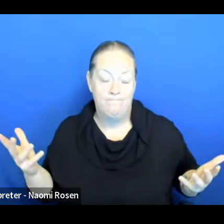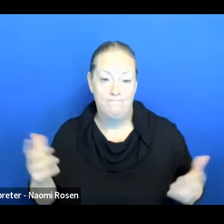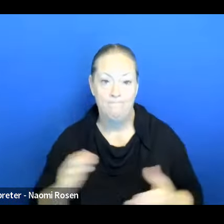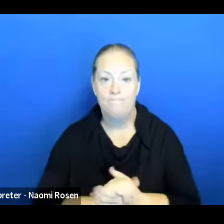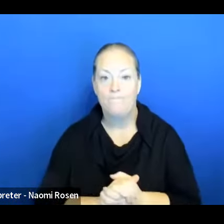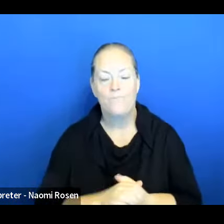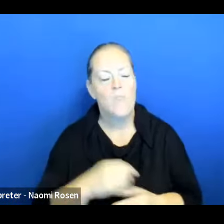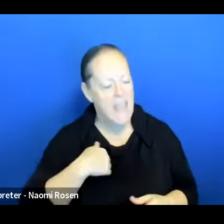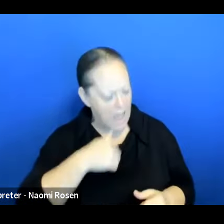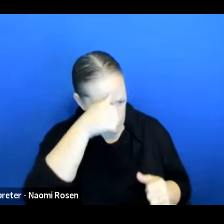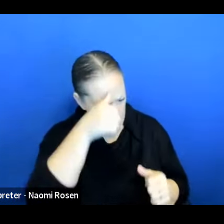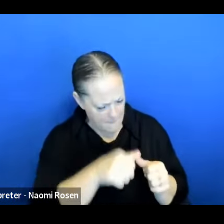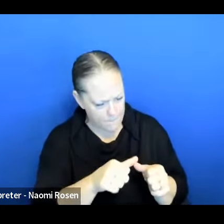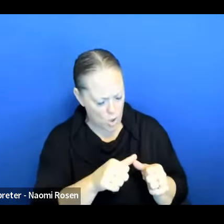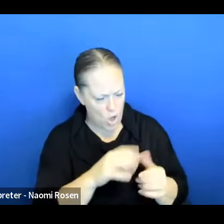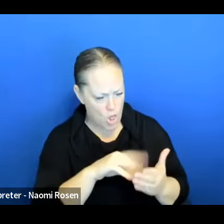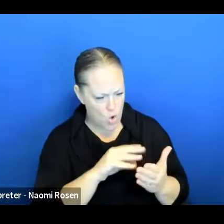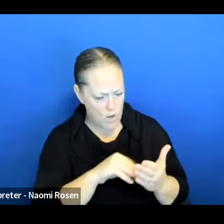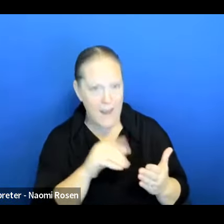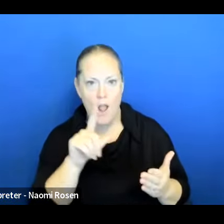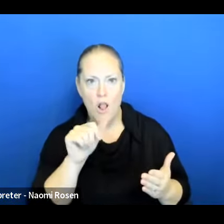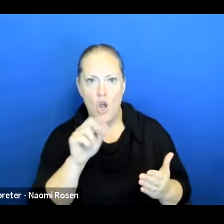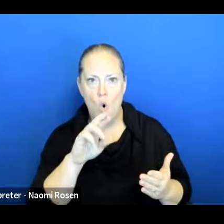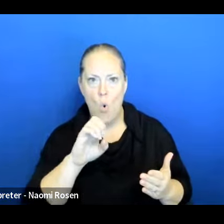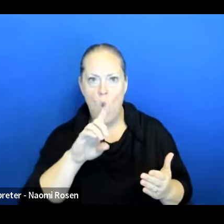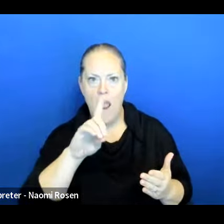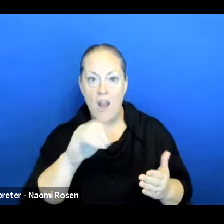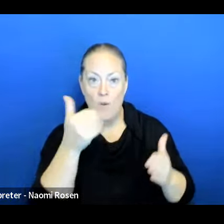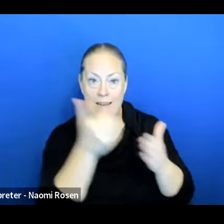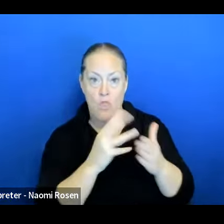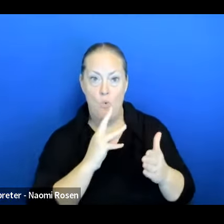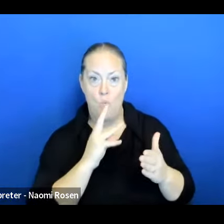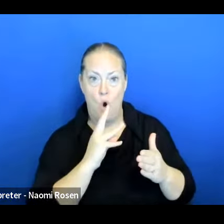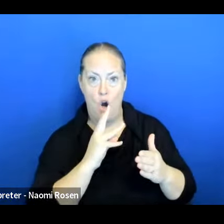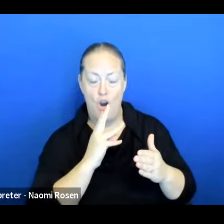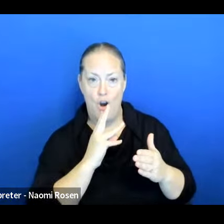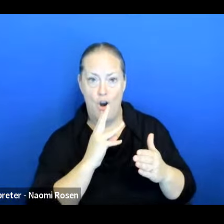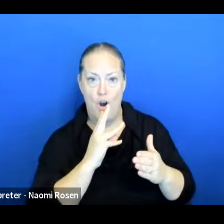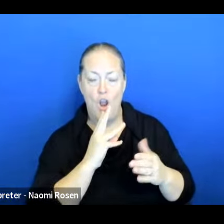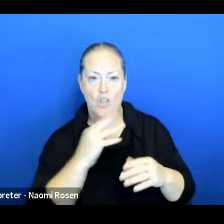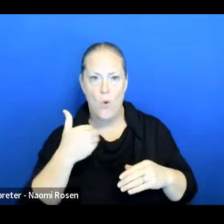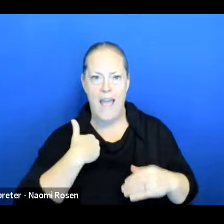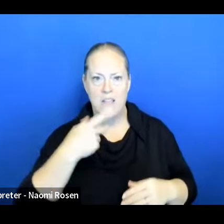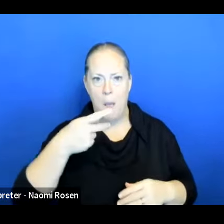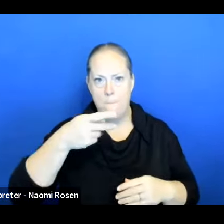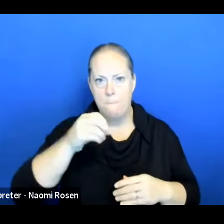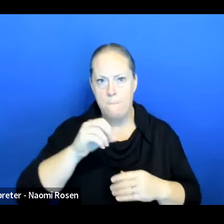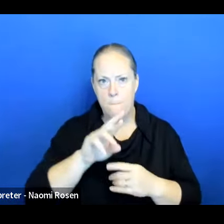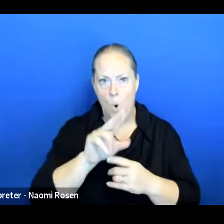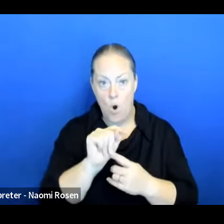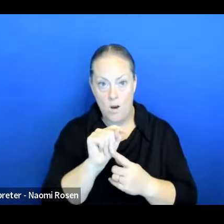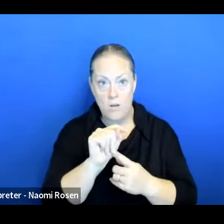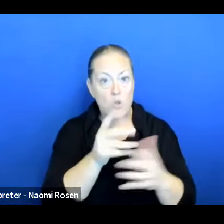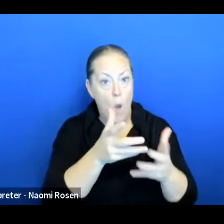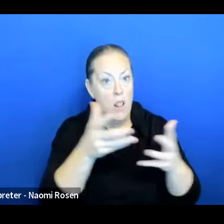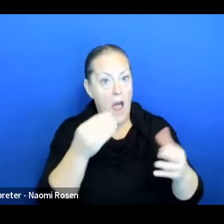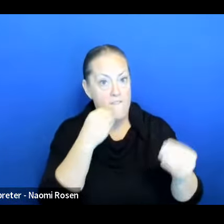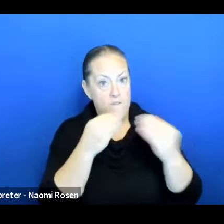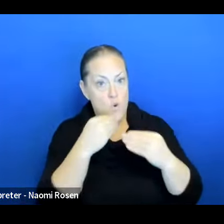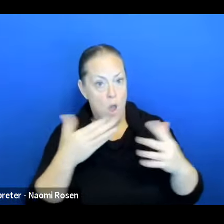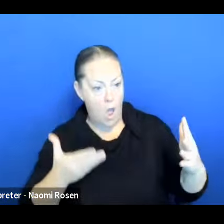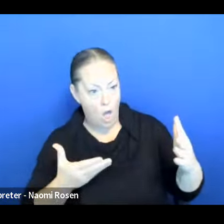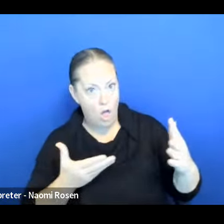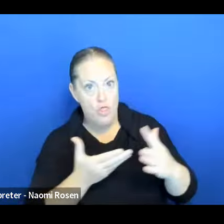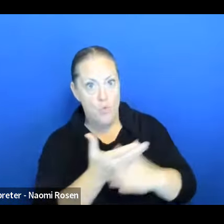learning that Laredo is a port. So a lot of food comes into Laredo, but it passes right through. And that was just